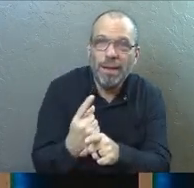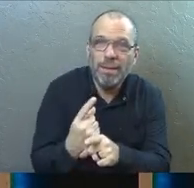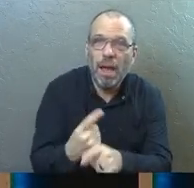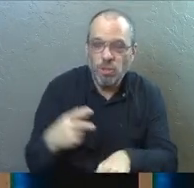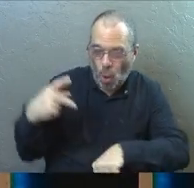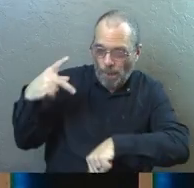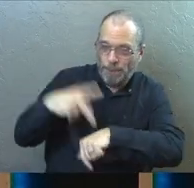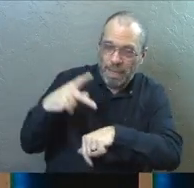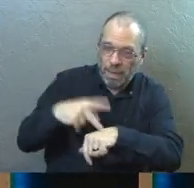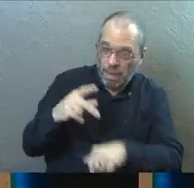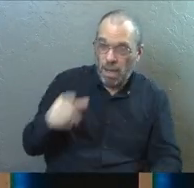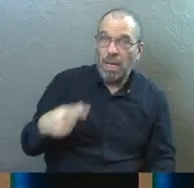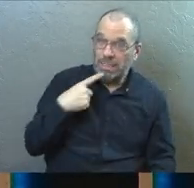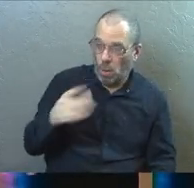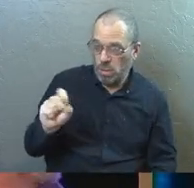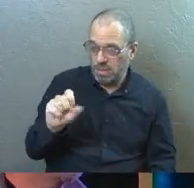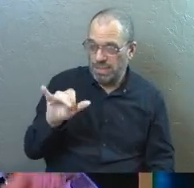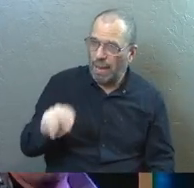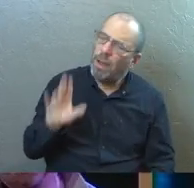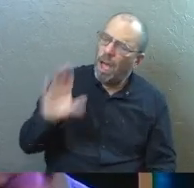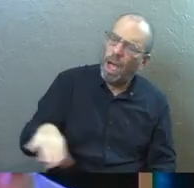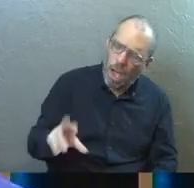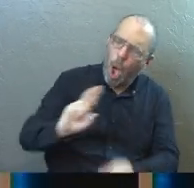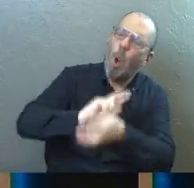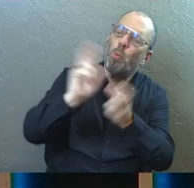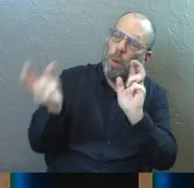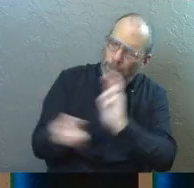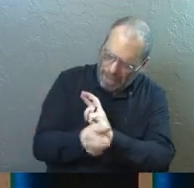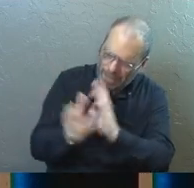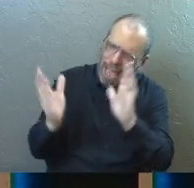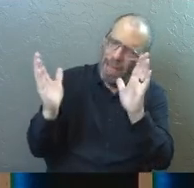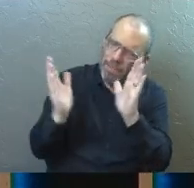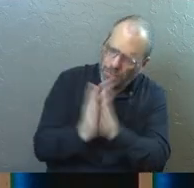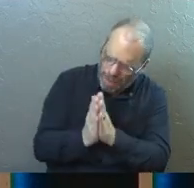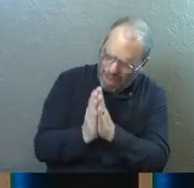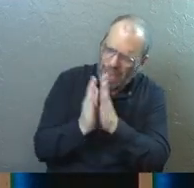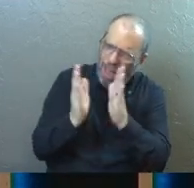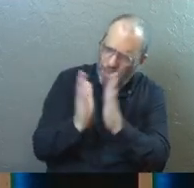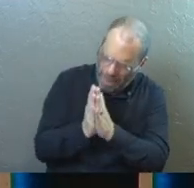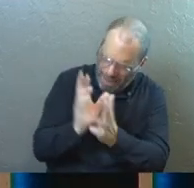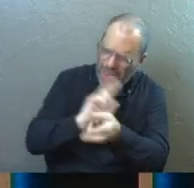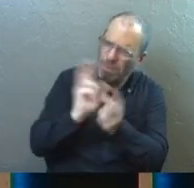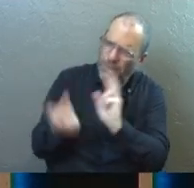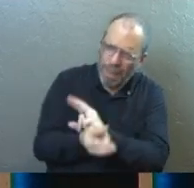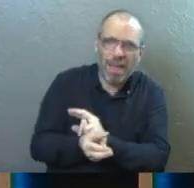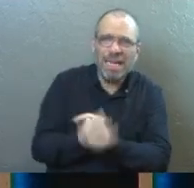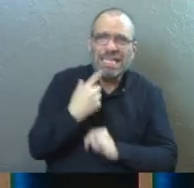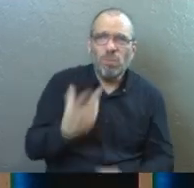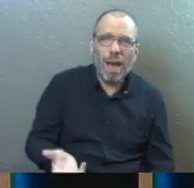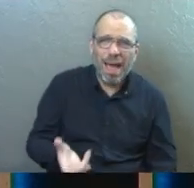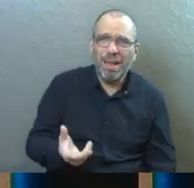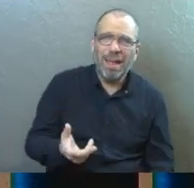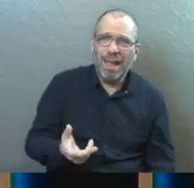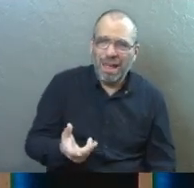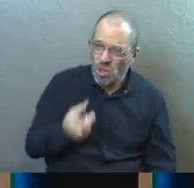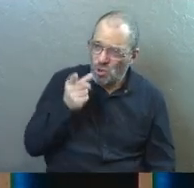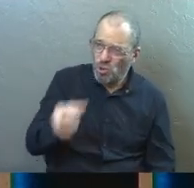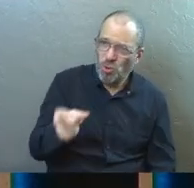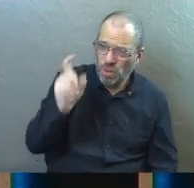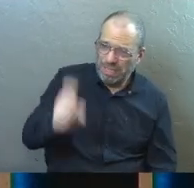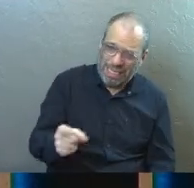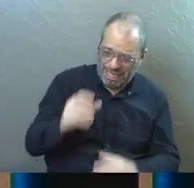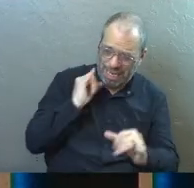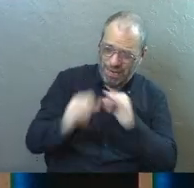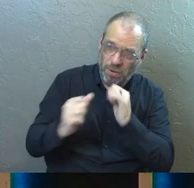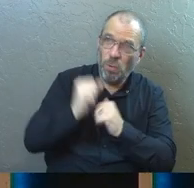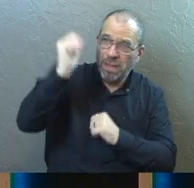So Peter says what to Simon? He says, repent and pray. Pray and repent. What's he saying? He's saying, you got to have